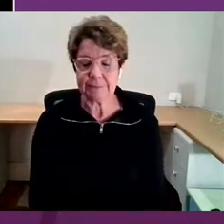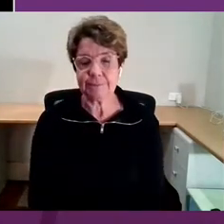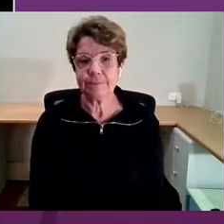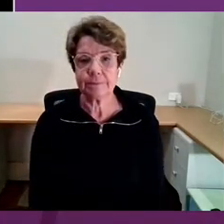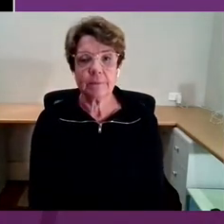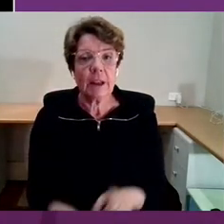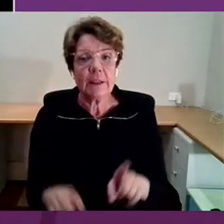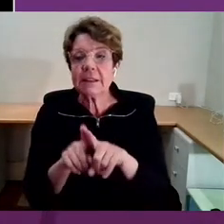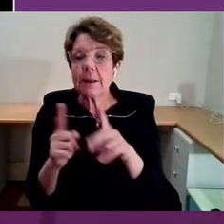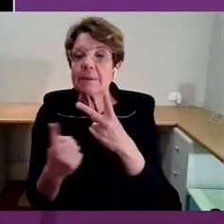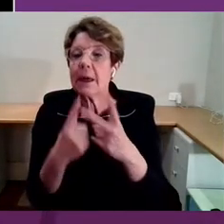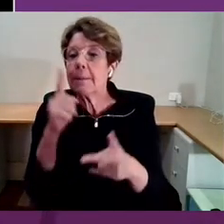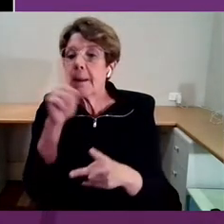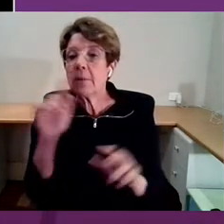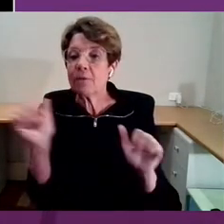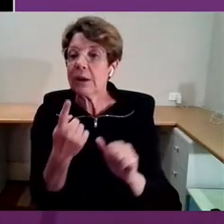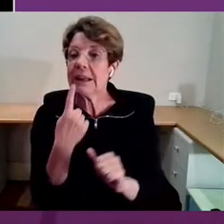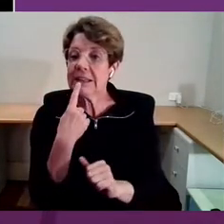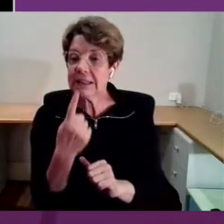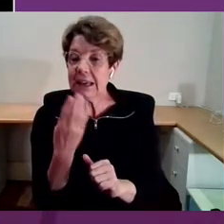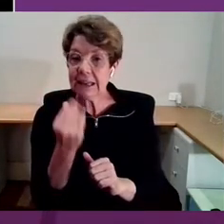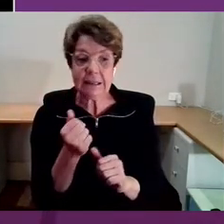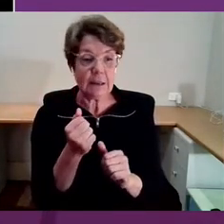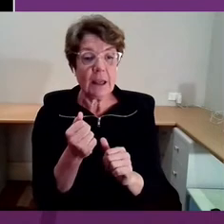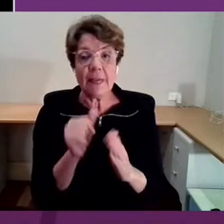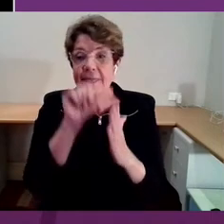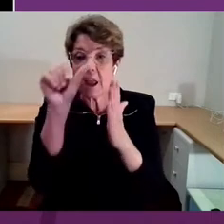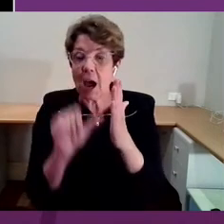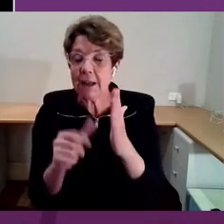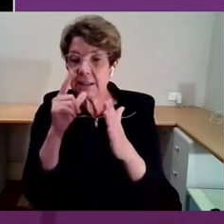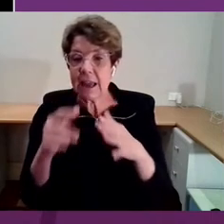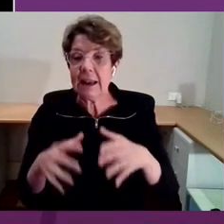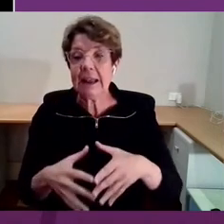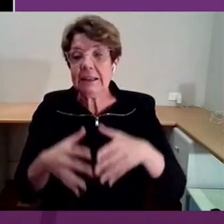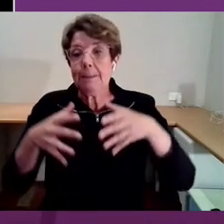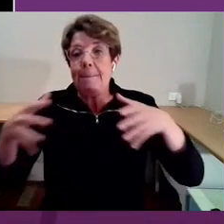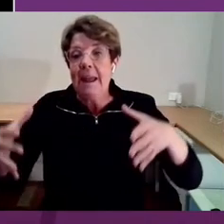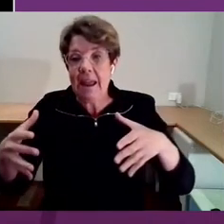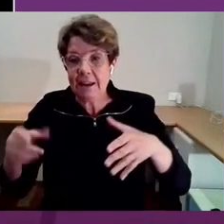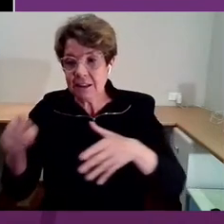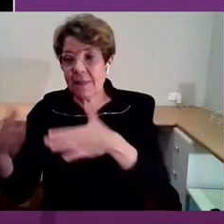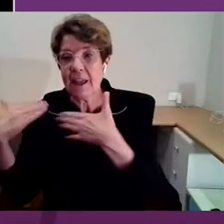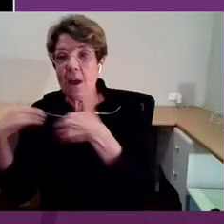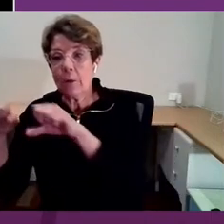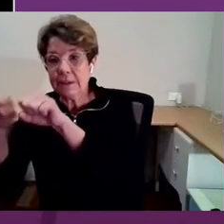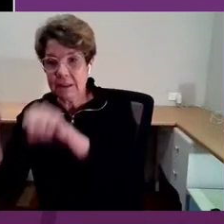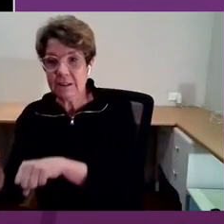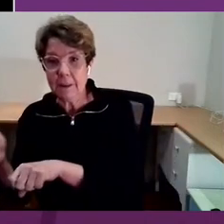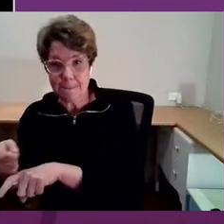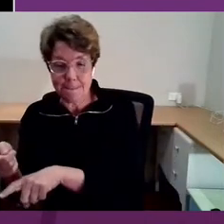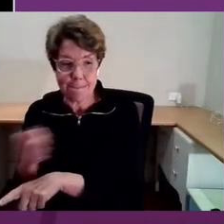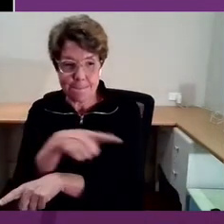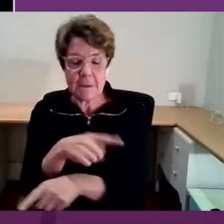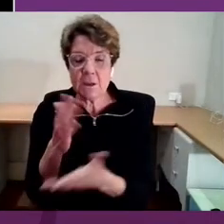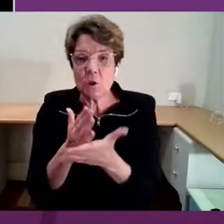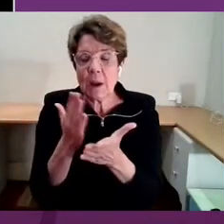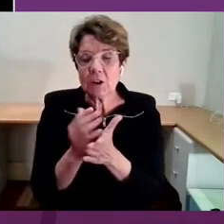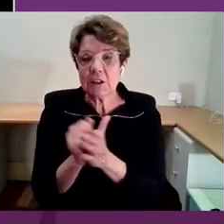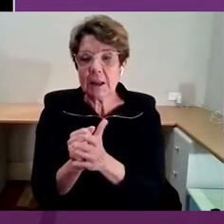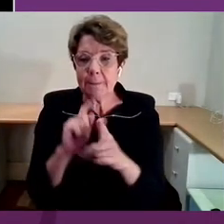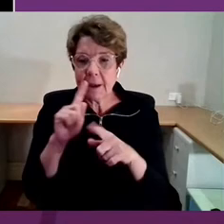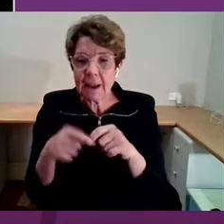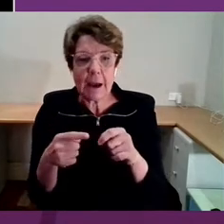on, in some ways, the arts is one way to expand out the health system, to really become coordinated around social